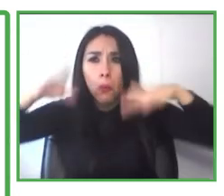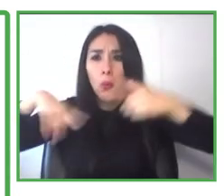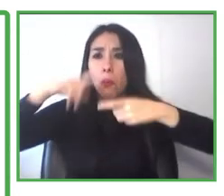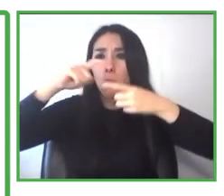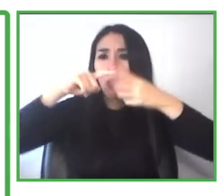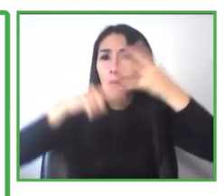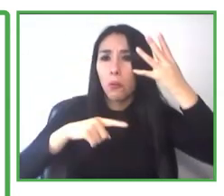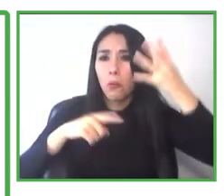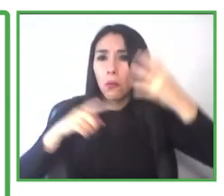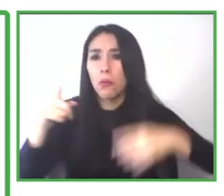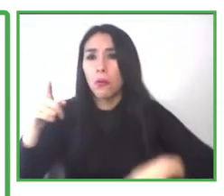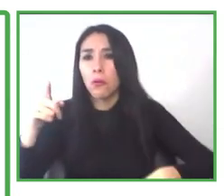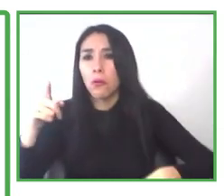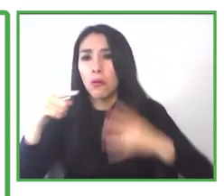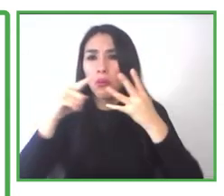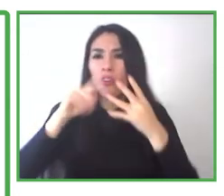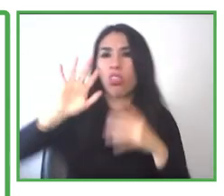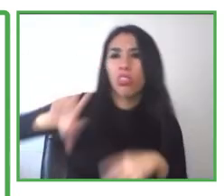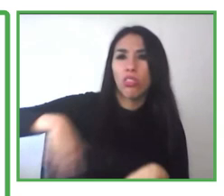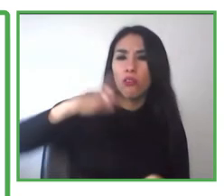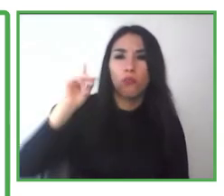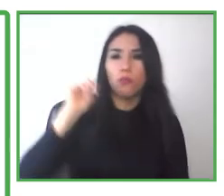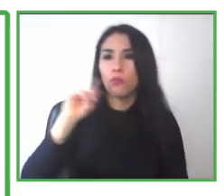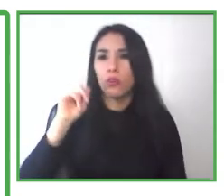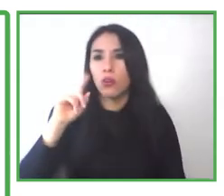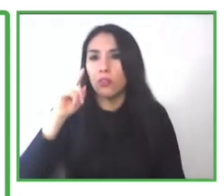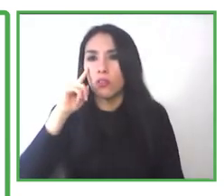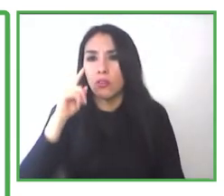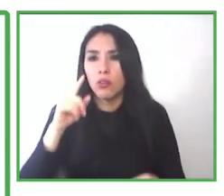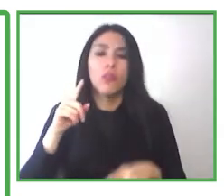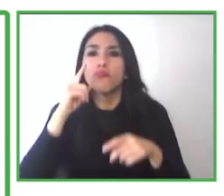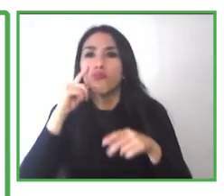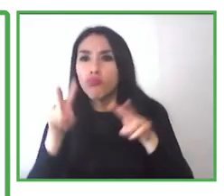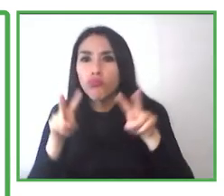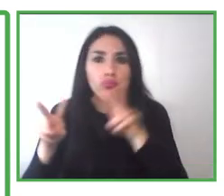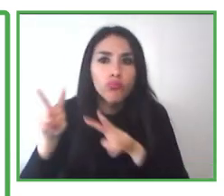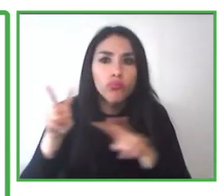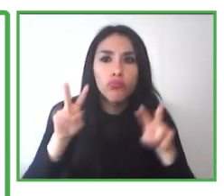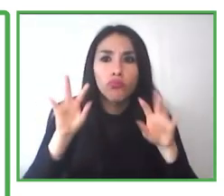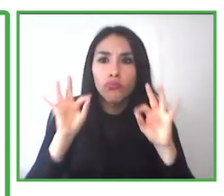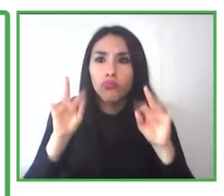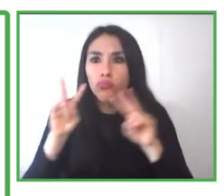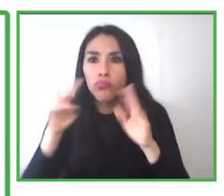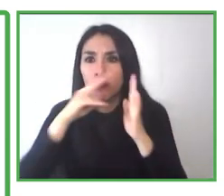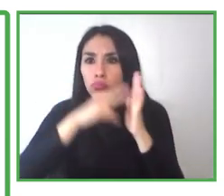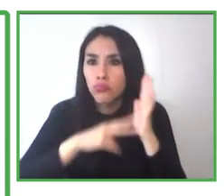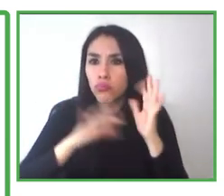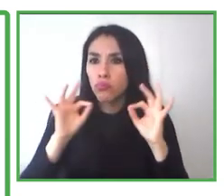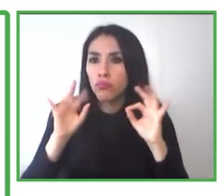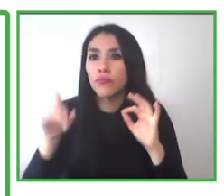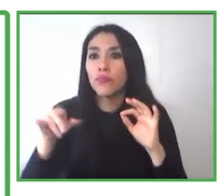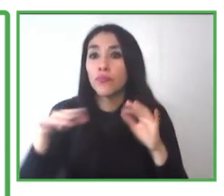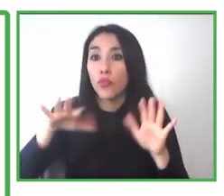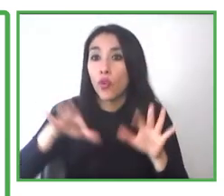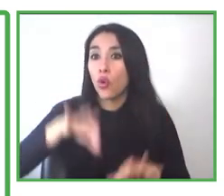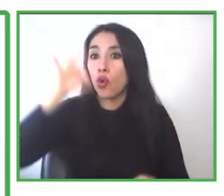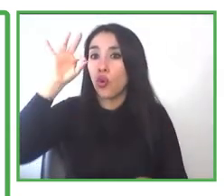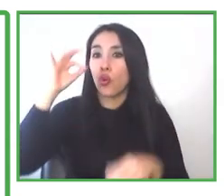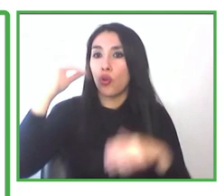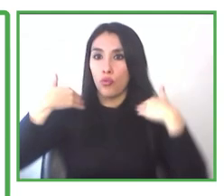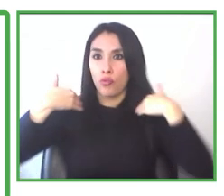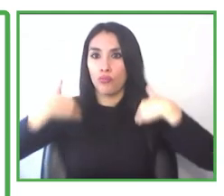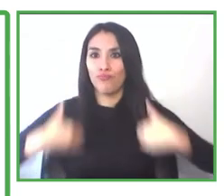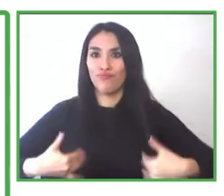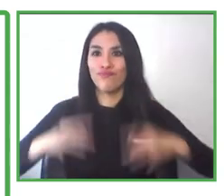that need to be highlighted, but also problem that we need to solve the ad that could help this person to stay in this.